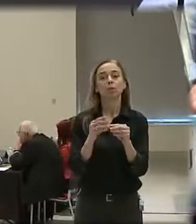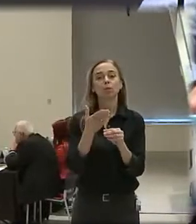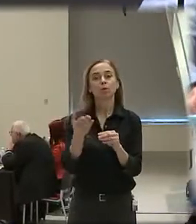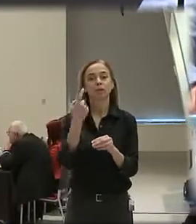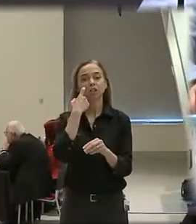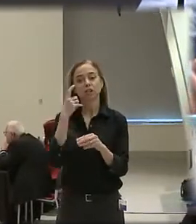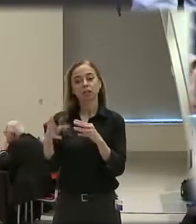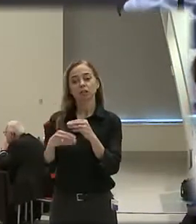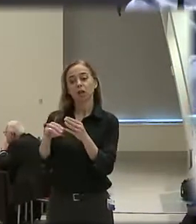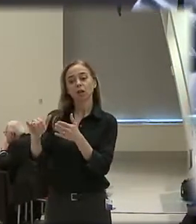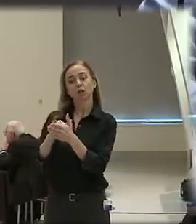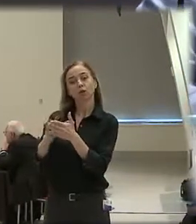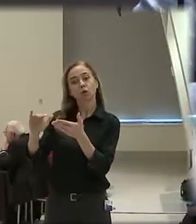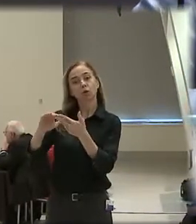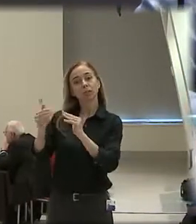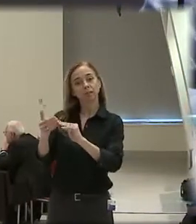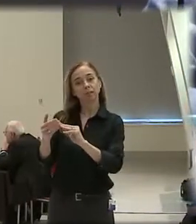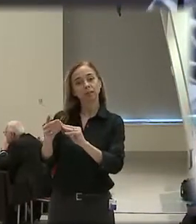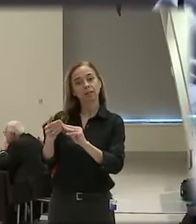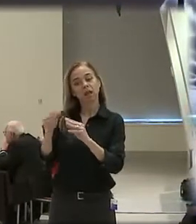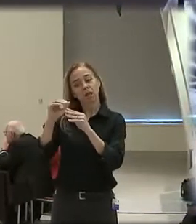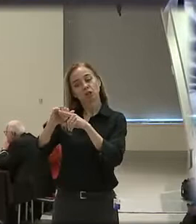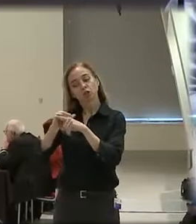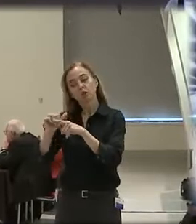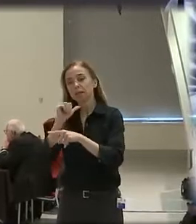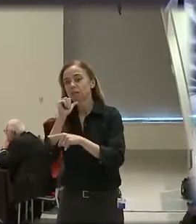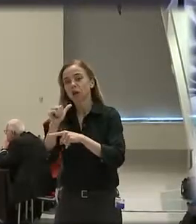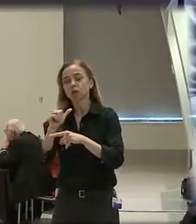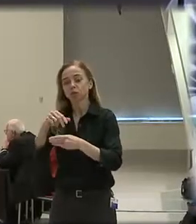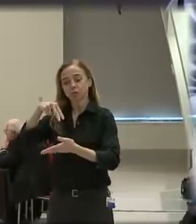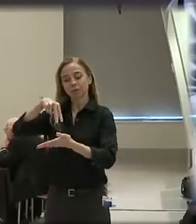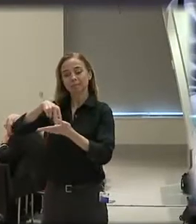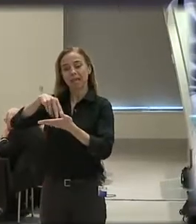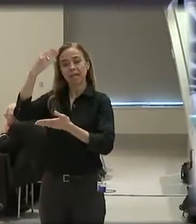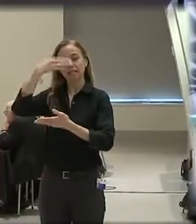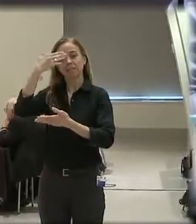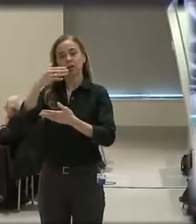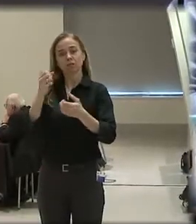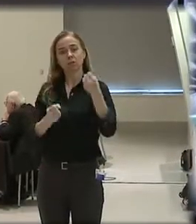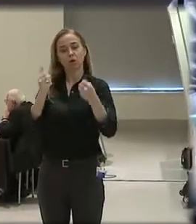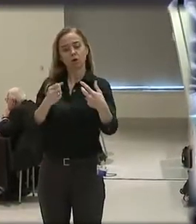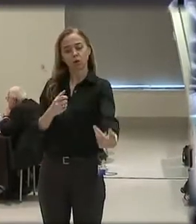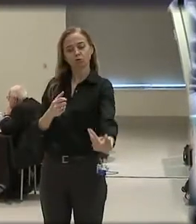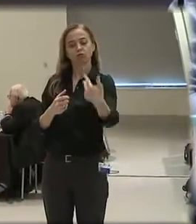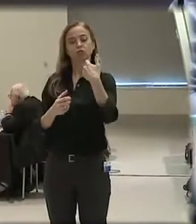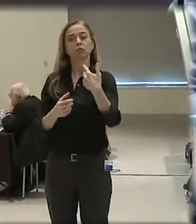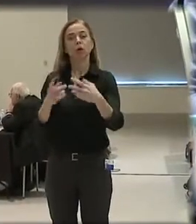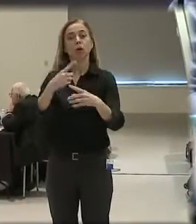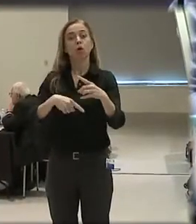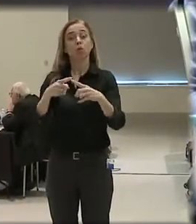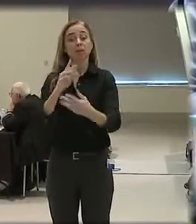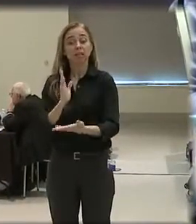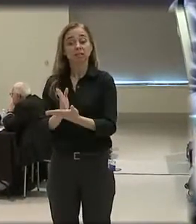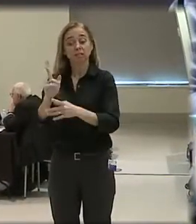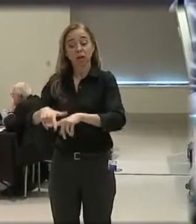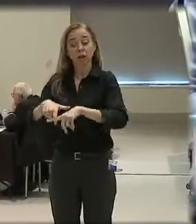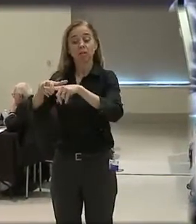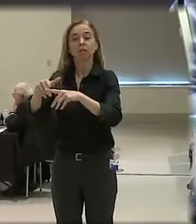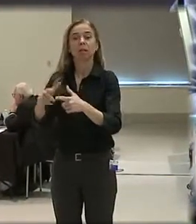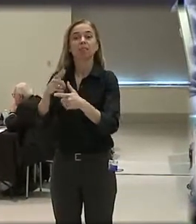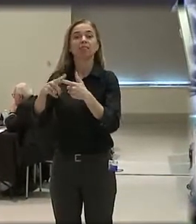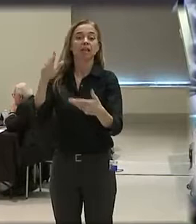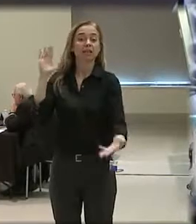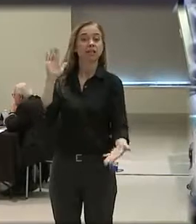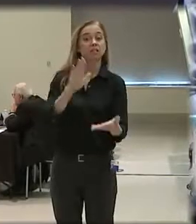how officers were trained not to stand in front of a car that's coming at you. Correct. And once they stopped that practice, there was a significant